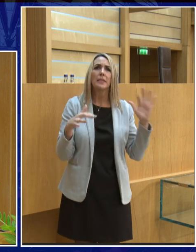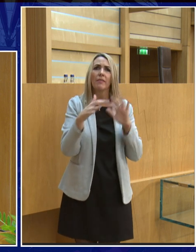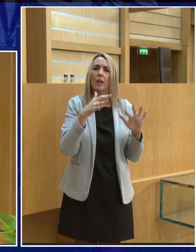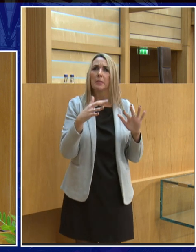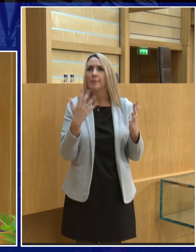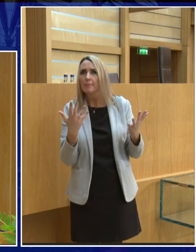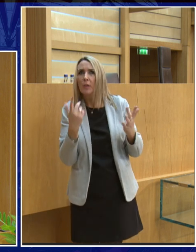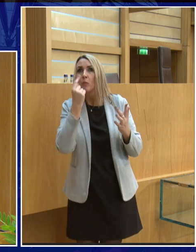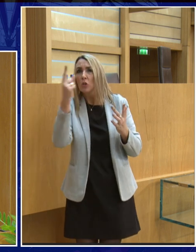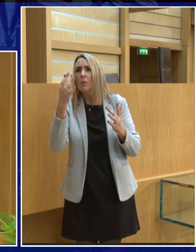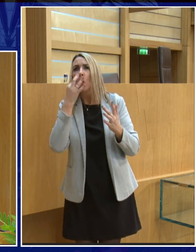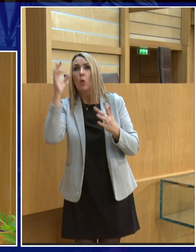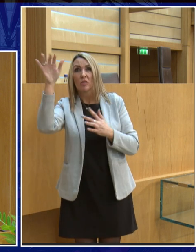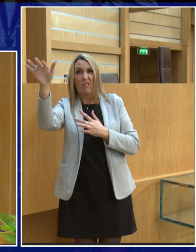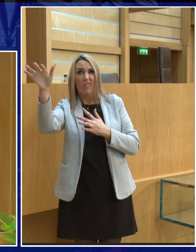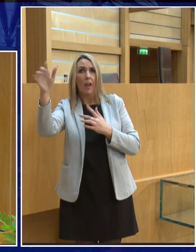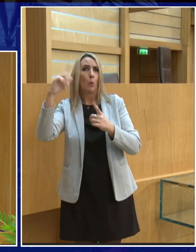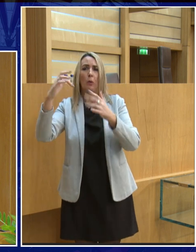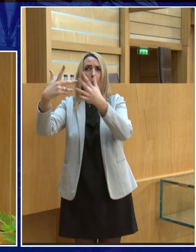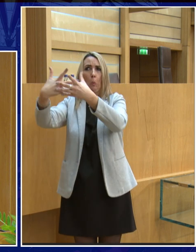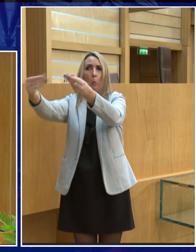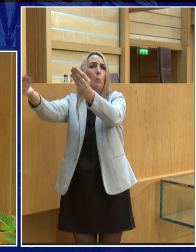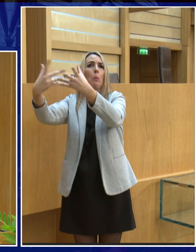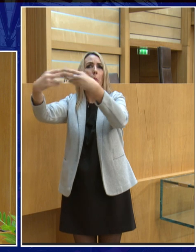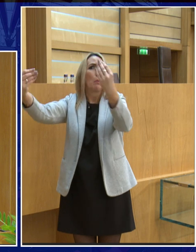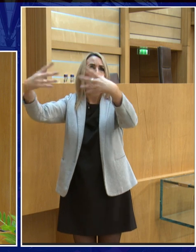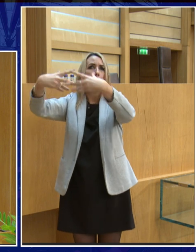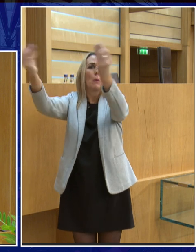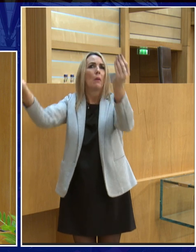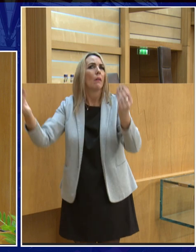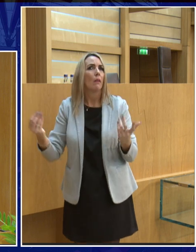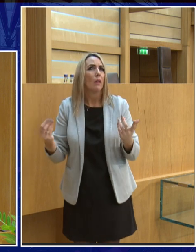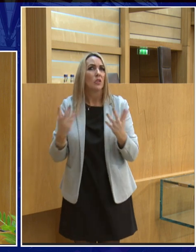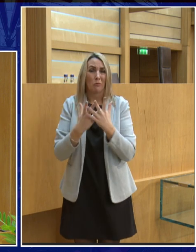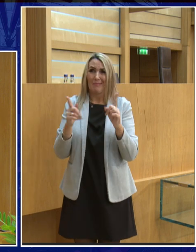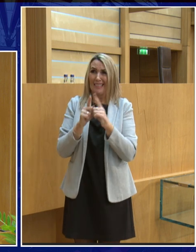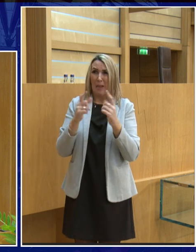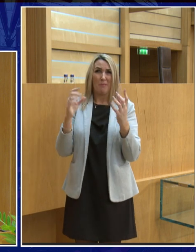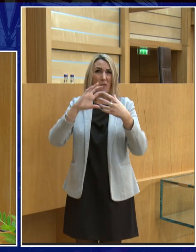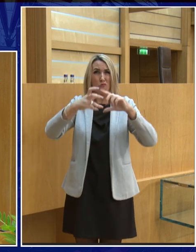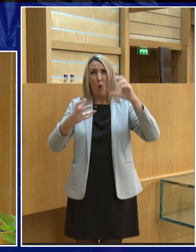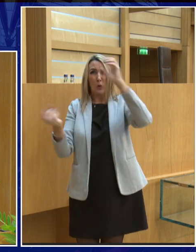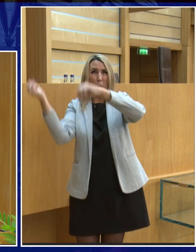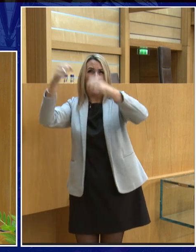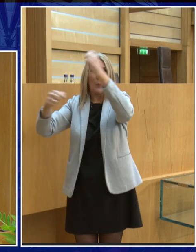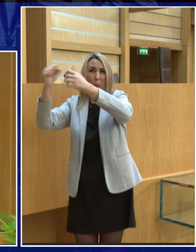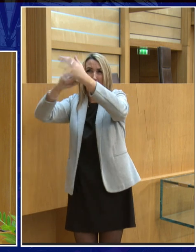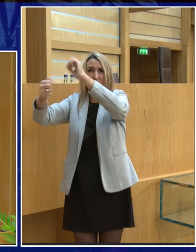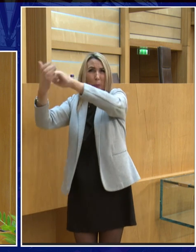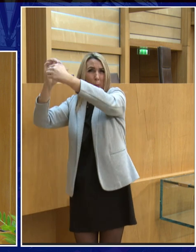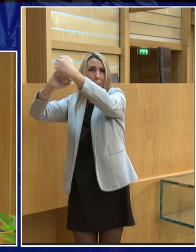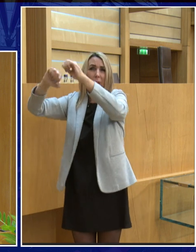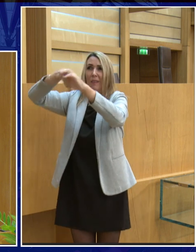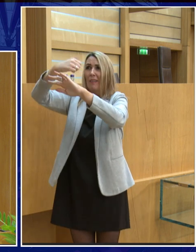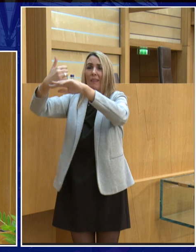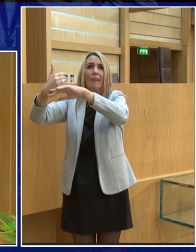and so if it had got water the water would have just evaporated out into space so if it was bombarded by similar rocks containing water the water would have